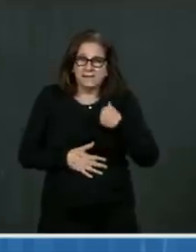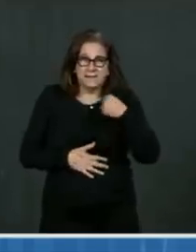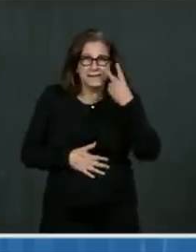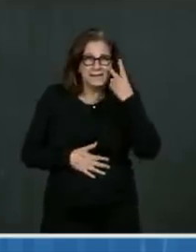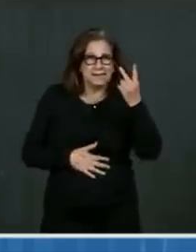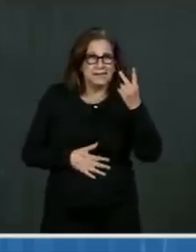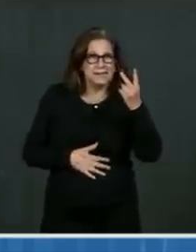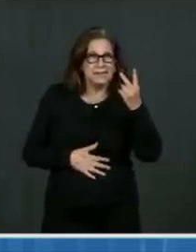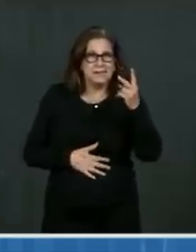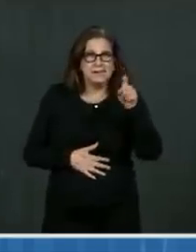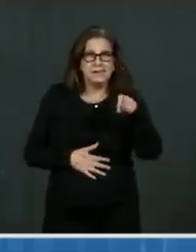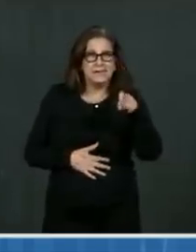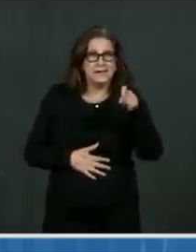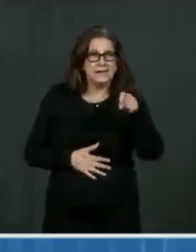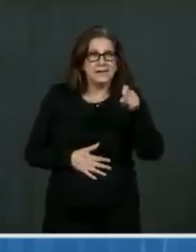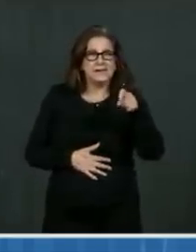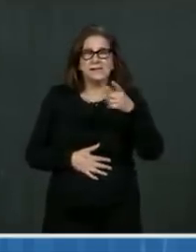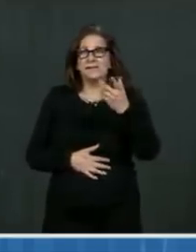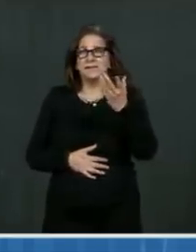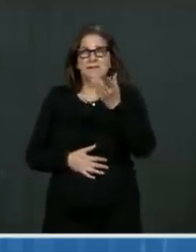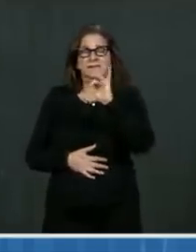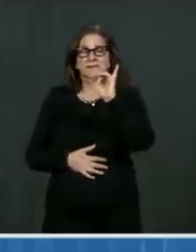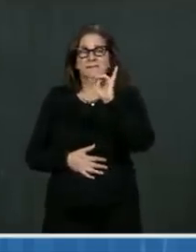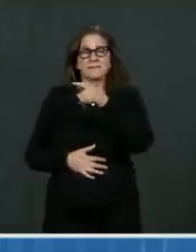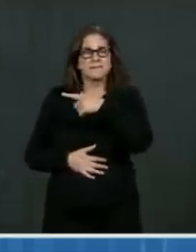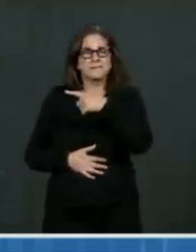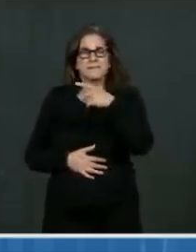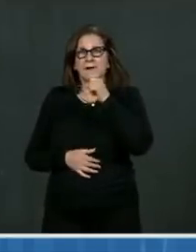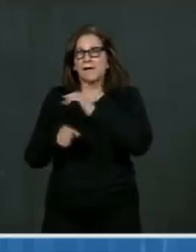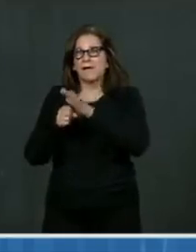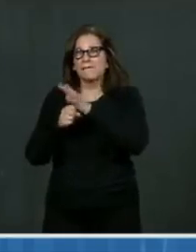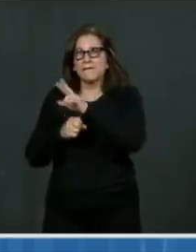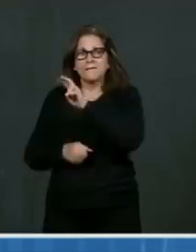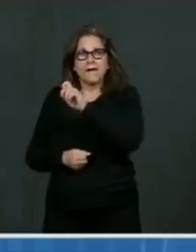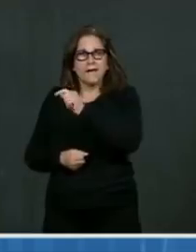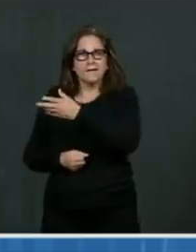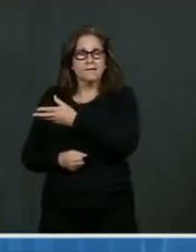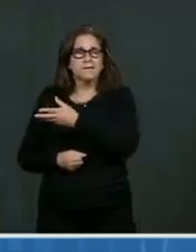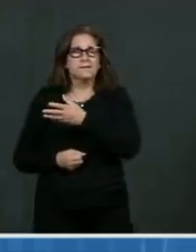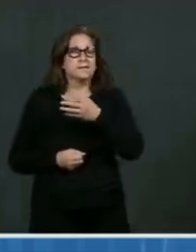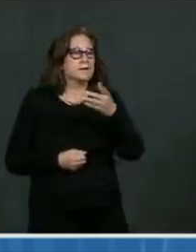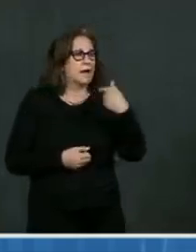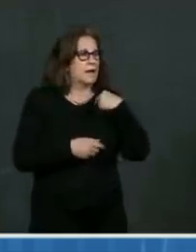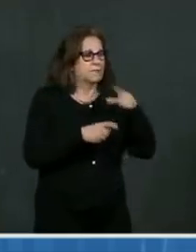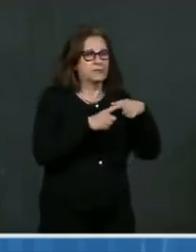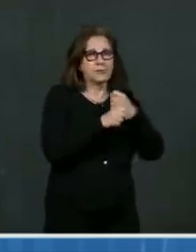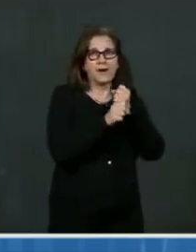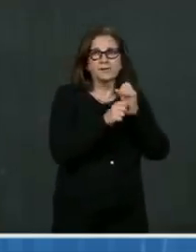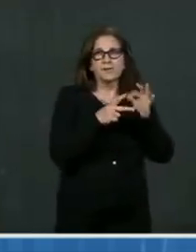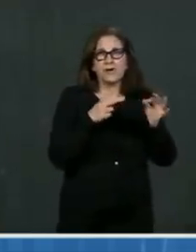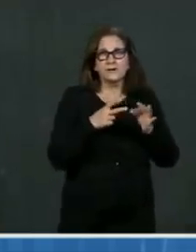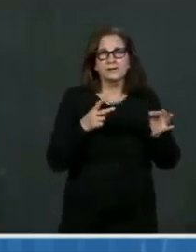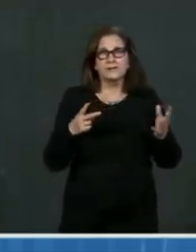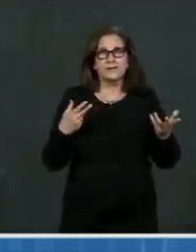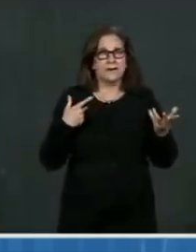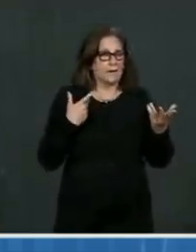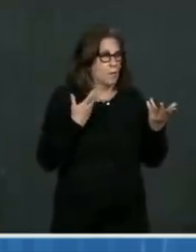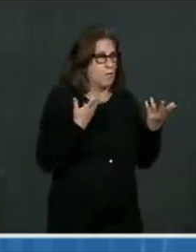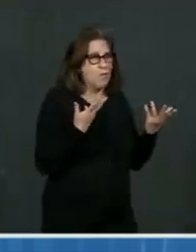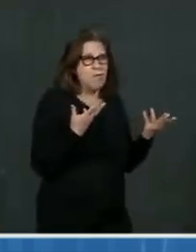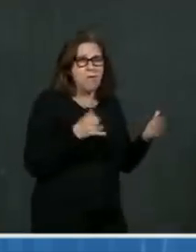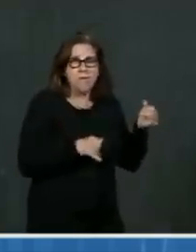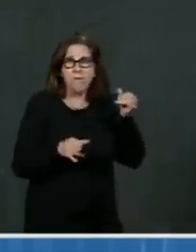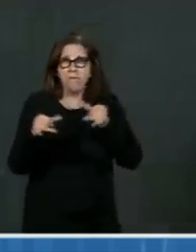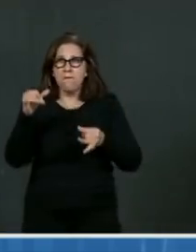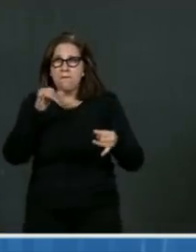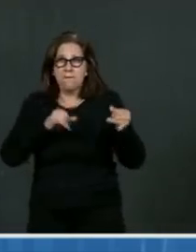around and who's going to make that choice. And I know what it's like to pull up to your hospital every day and see the extra morgue